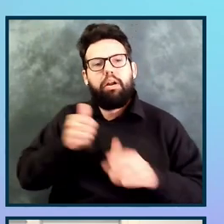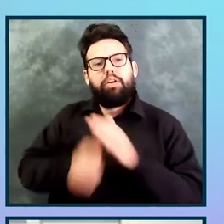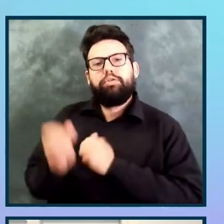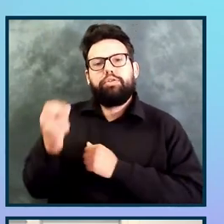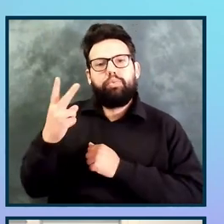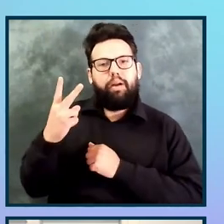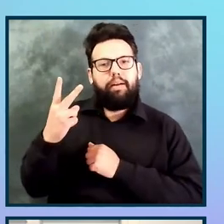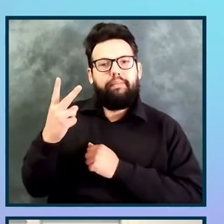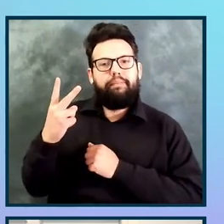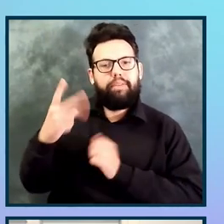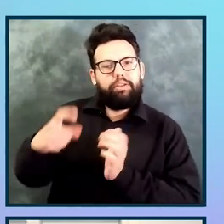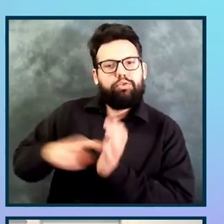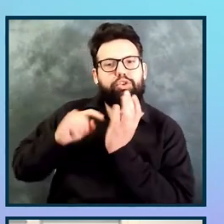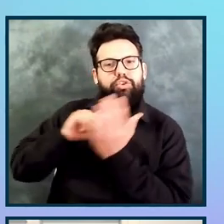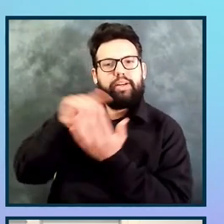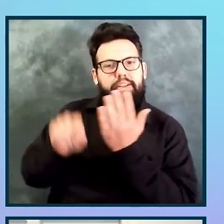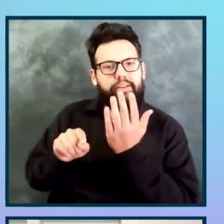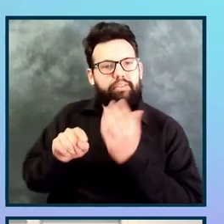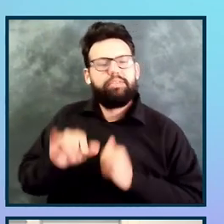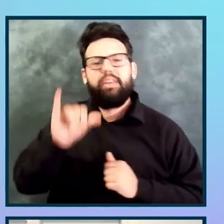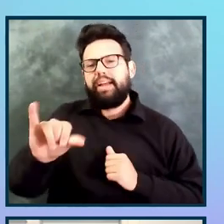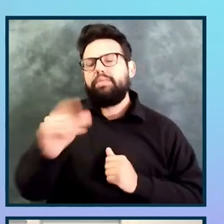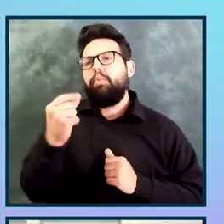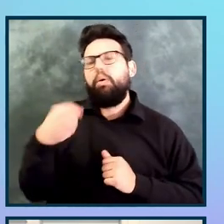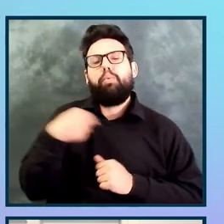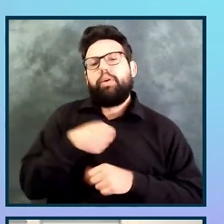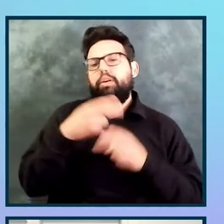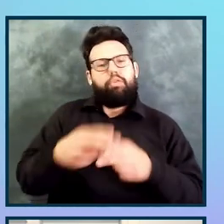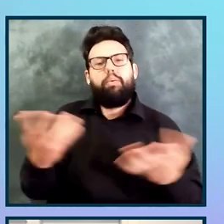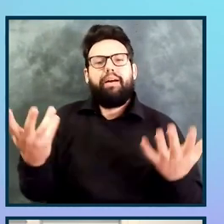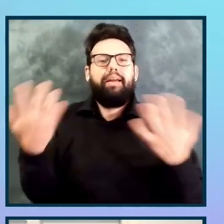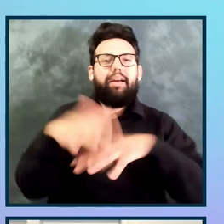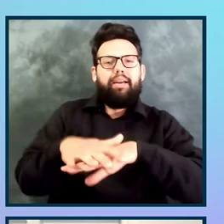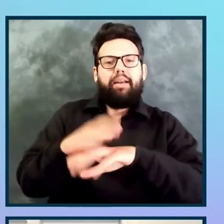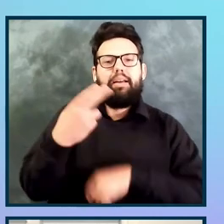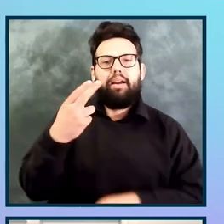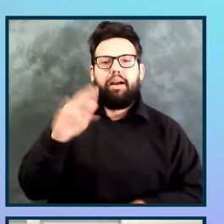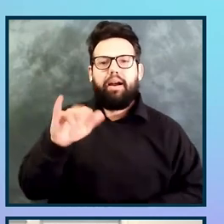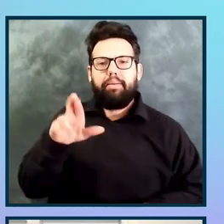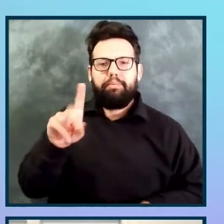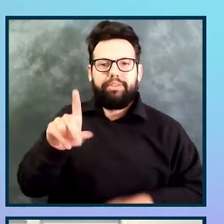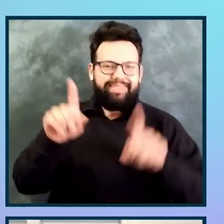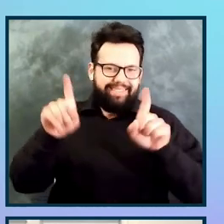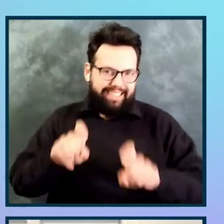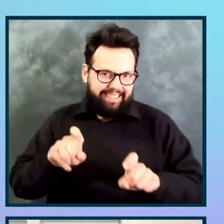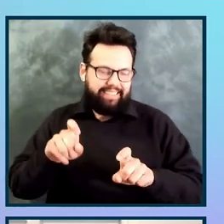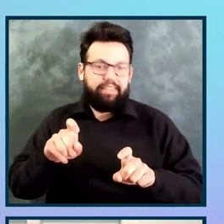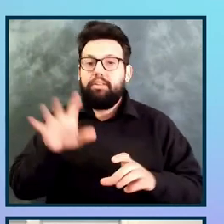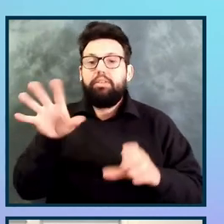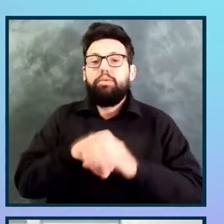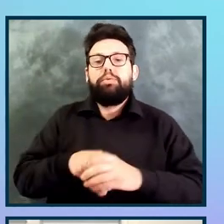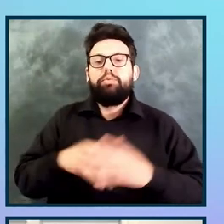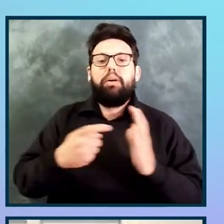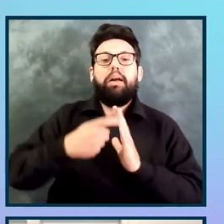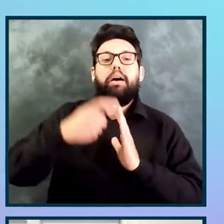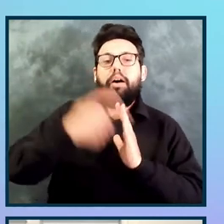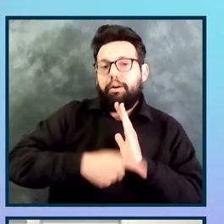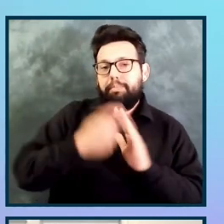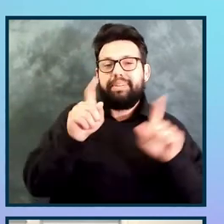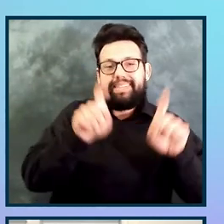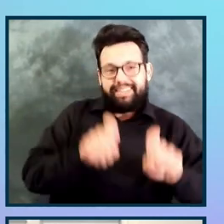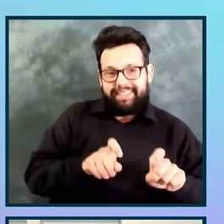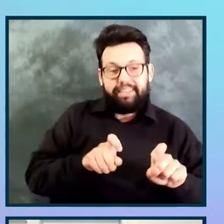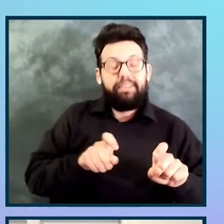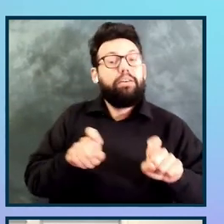So, that was what we started calling hybrid testing, meaning it would be a combination of automated testing, this kind of focus on manual